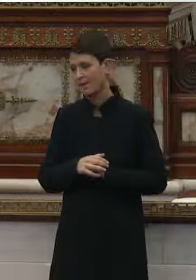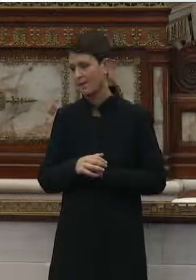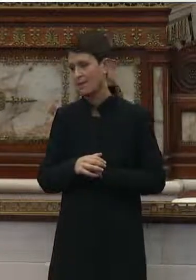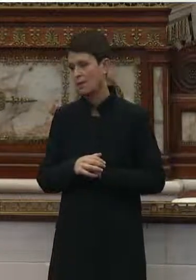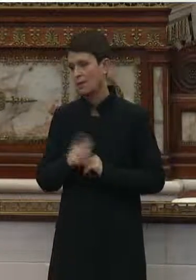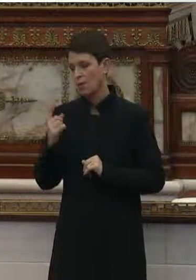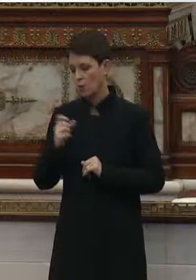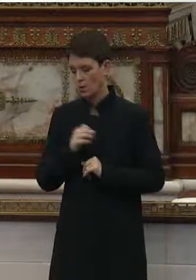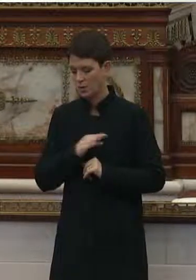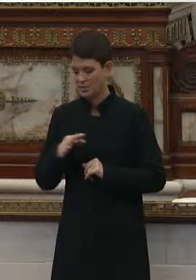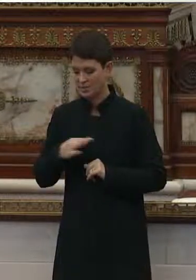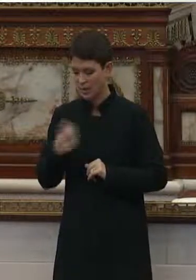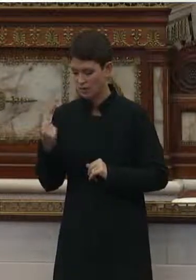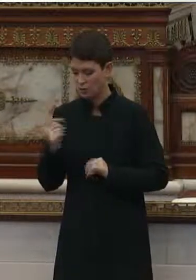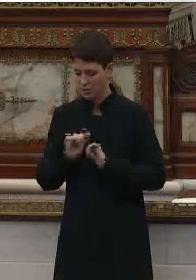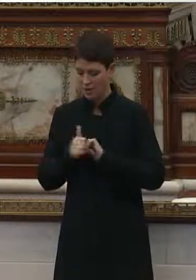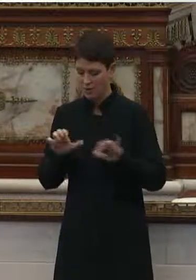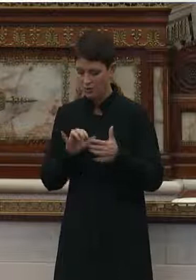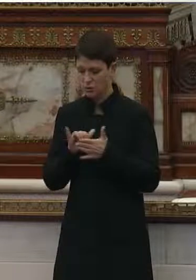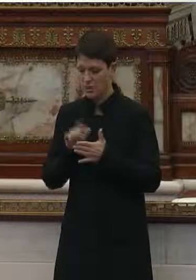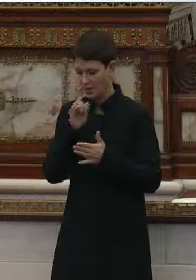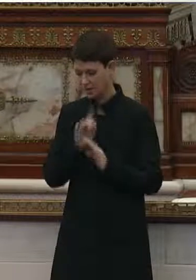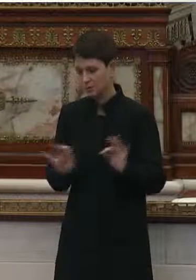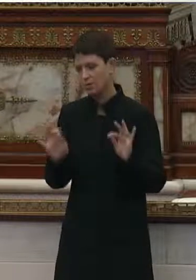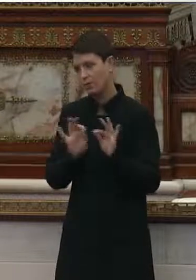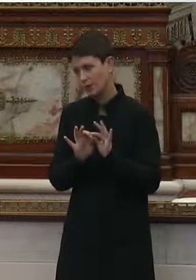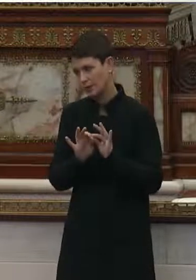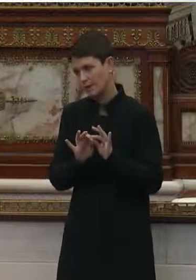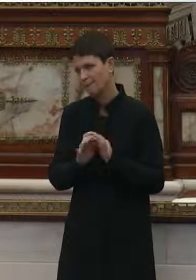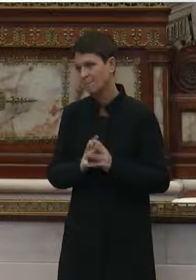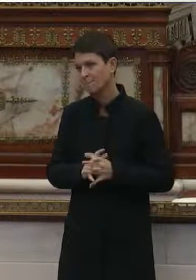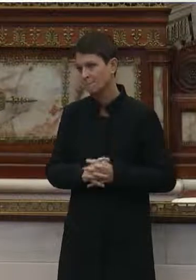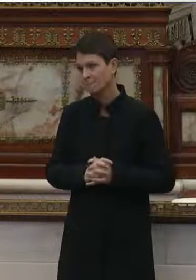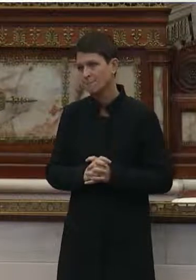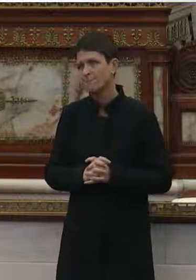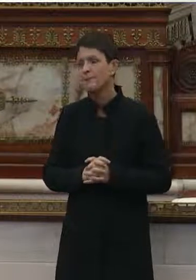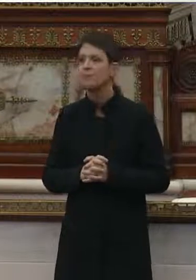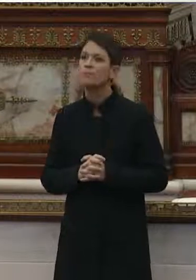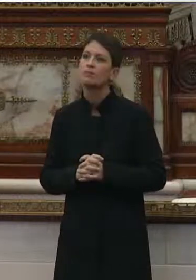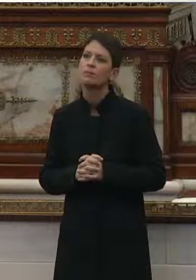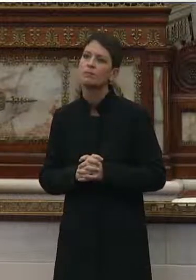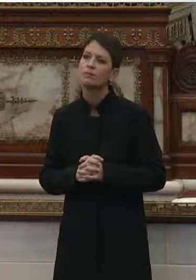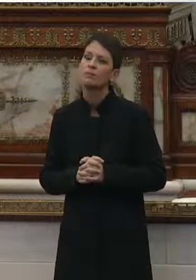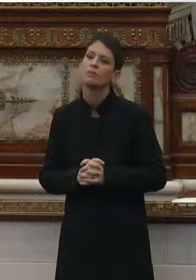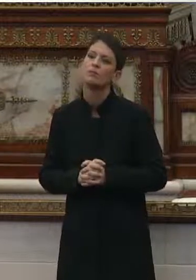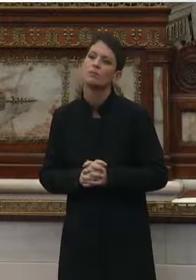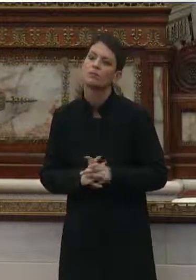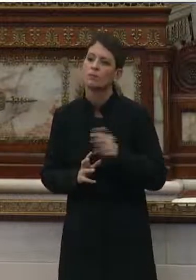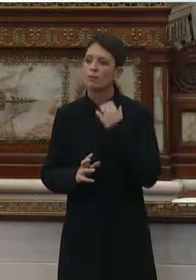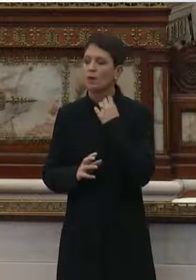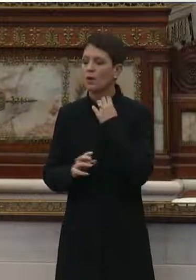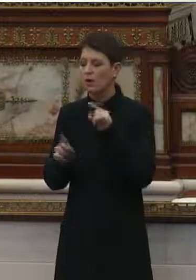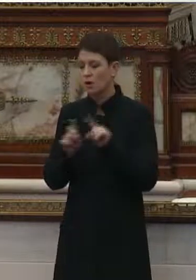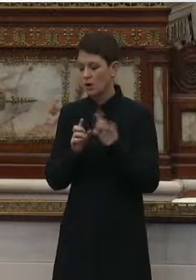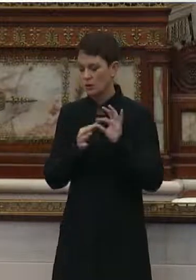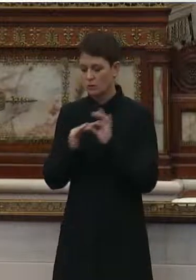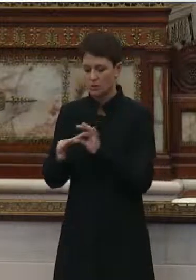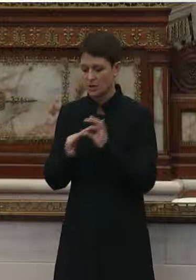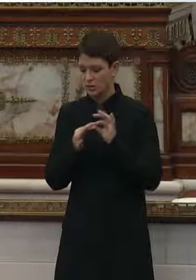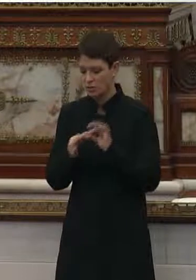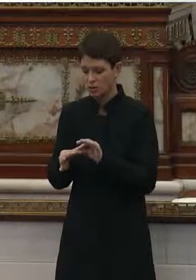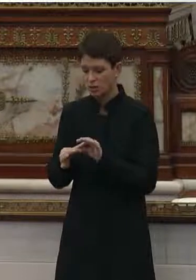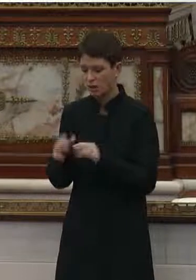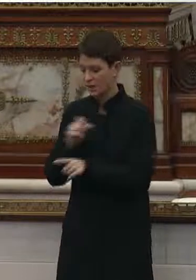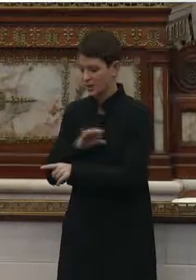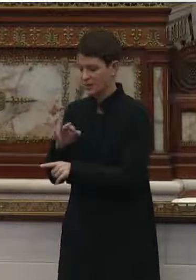What staff do and how they do it is important. There's also a relationship between having